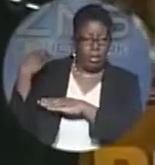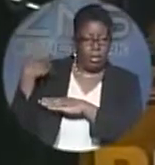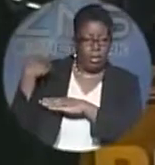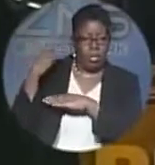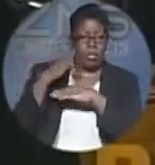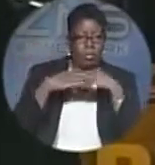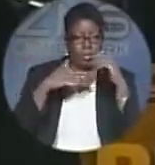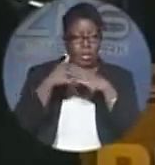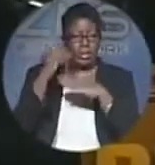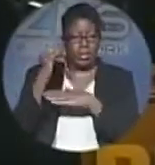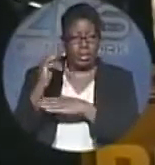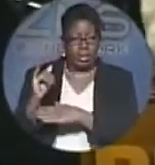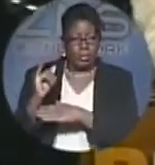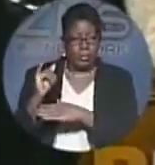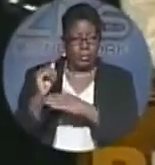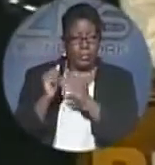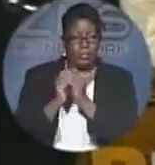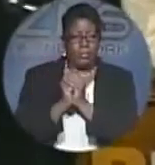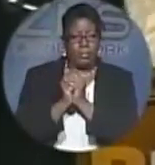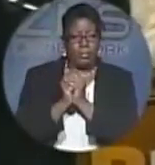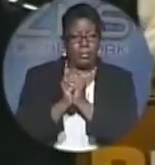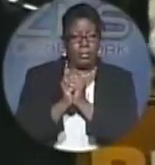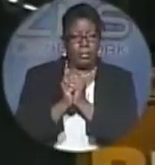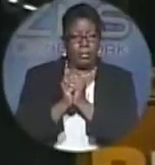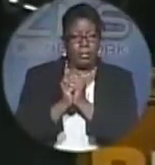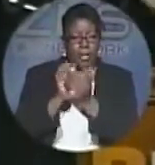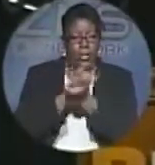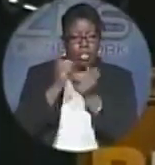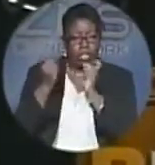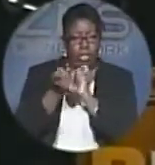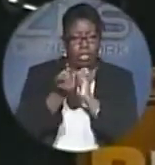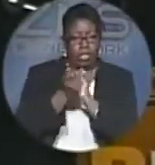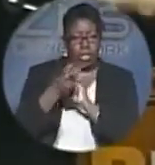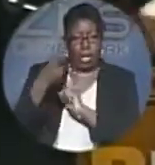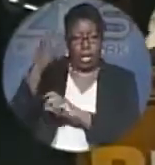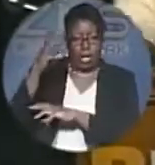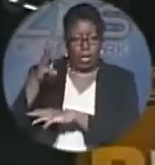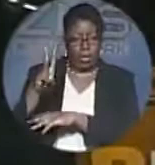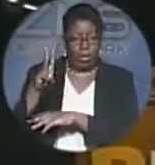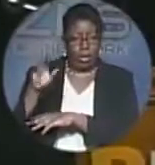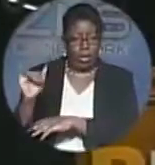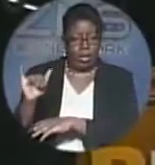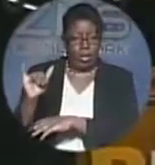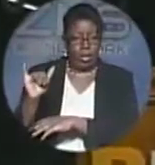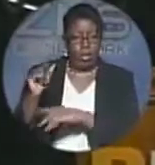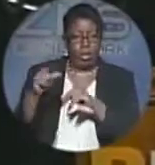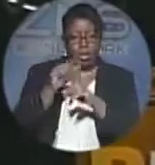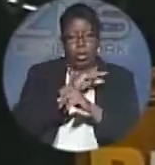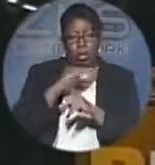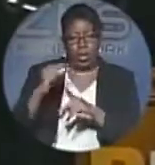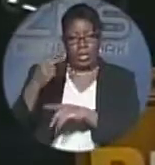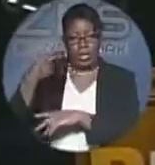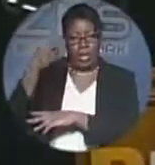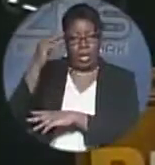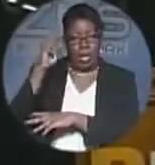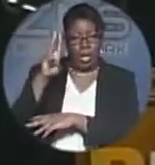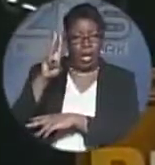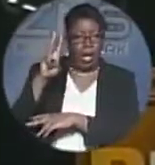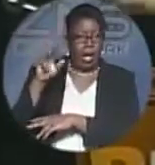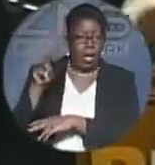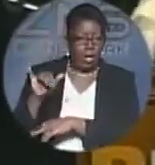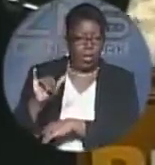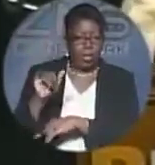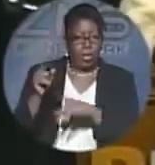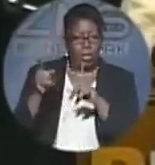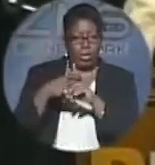those things will happen as we change that highway from Queens Highway and we will call it the Salindan Pin Lane